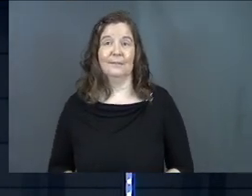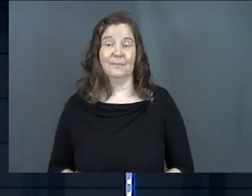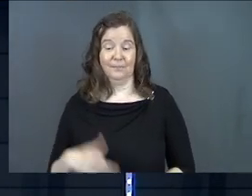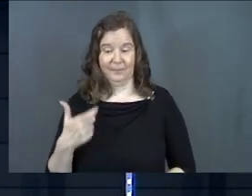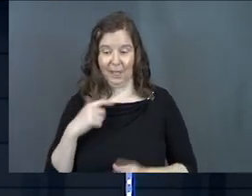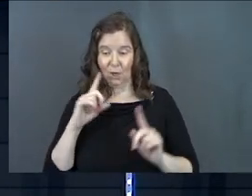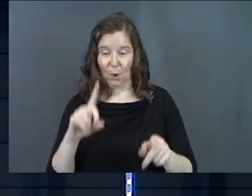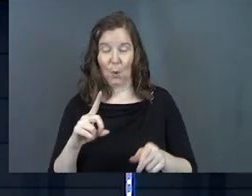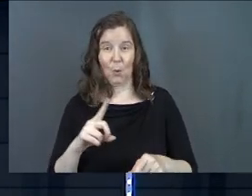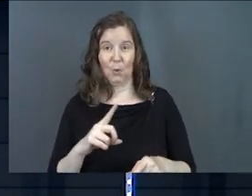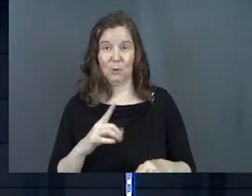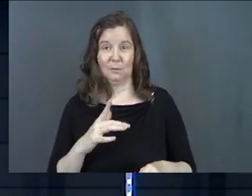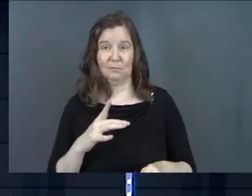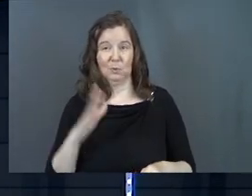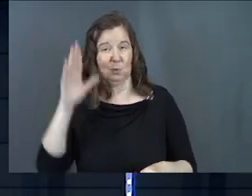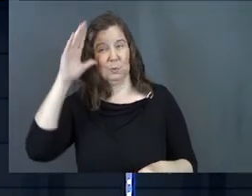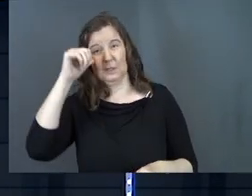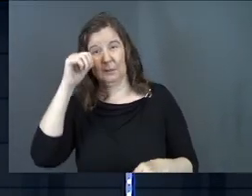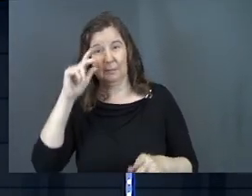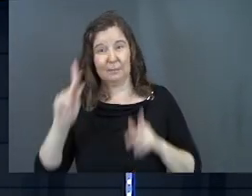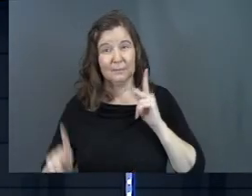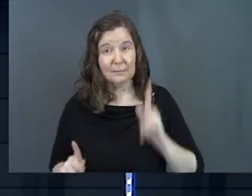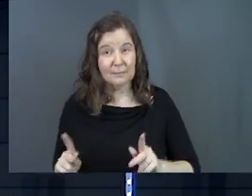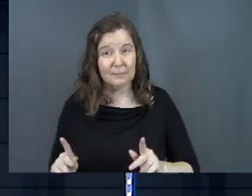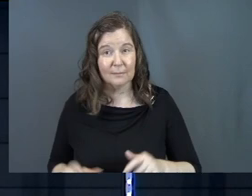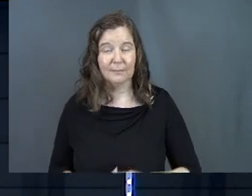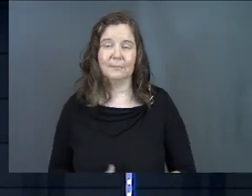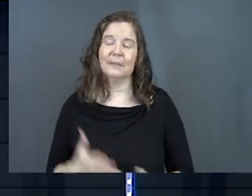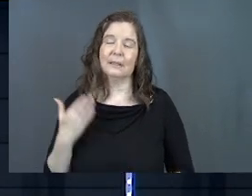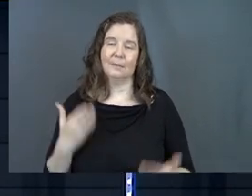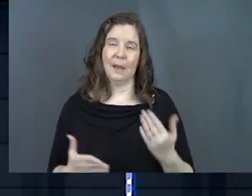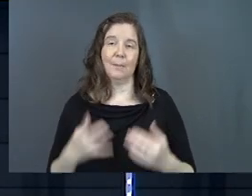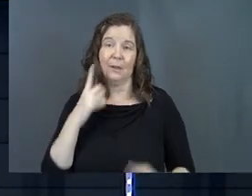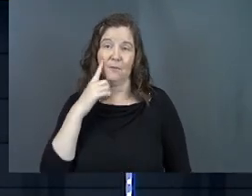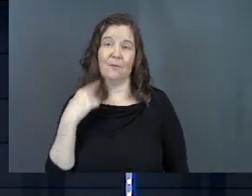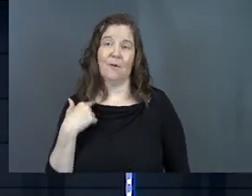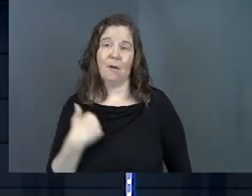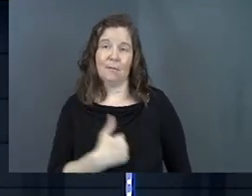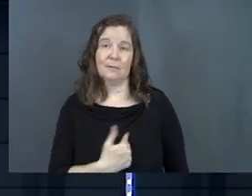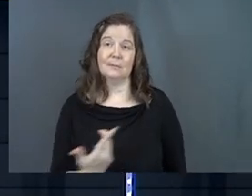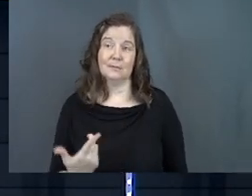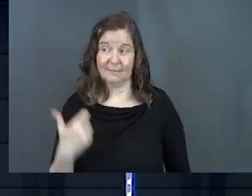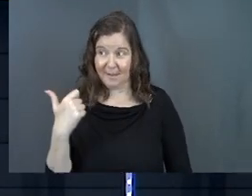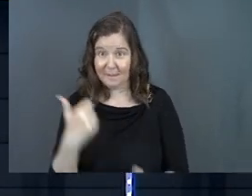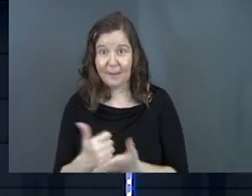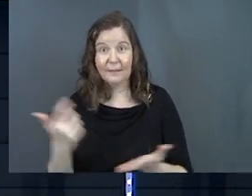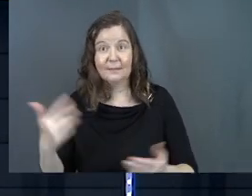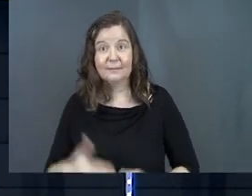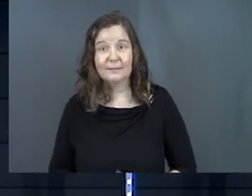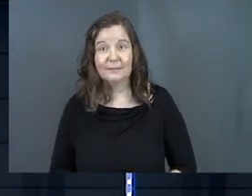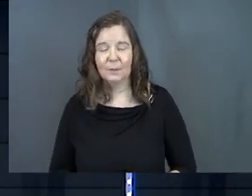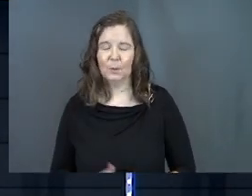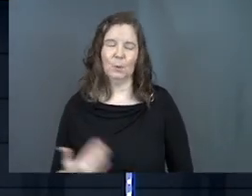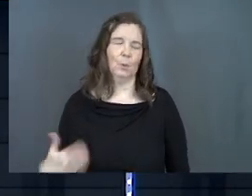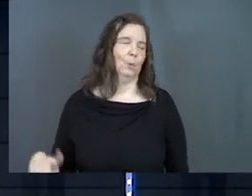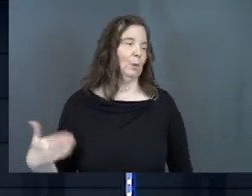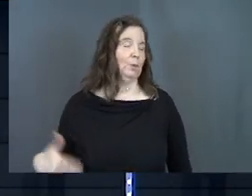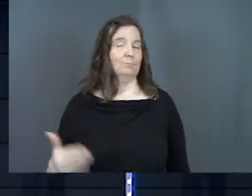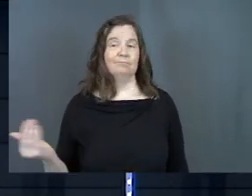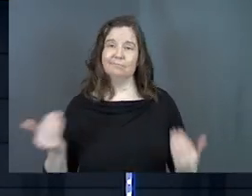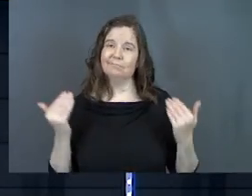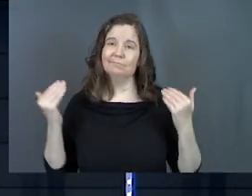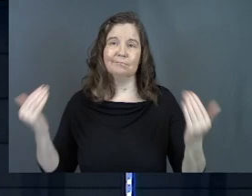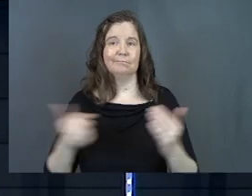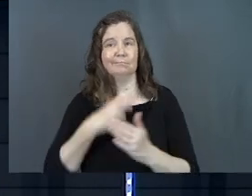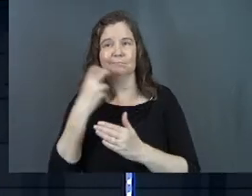and he's going to a hard-headed people, it's probably for us. Amen? So let's